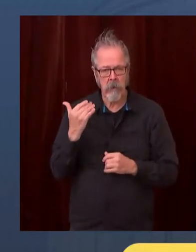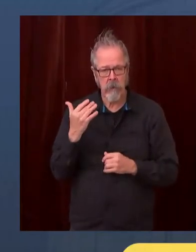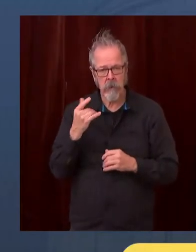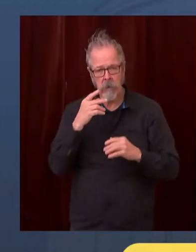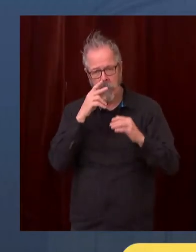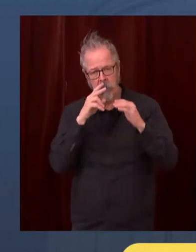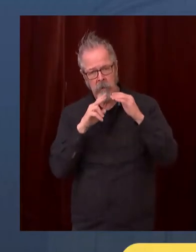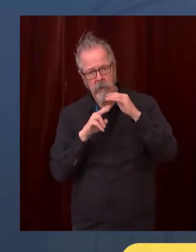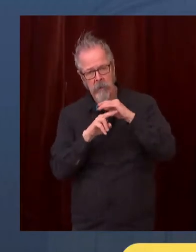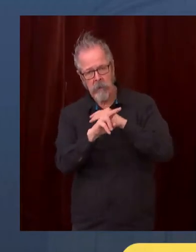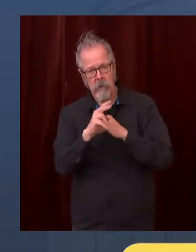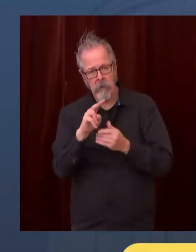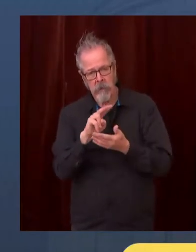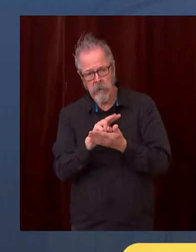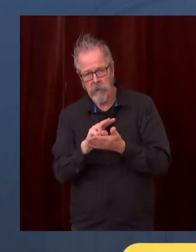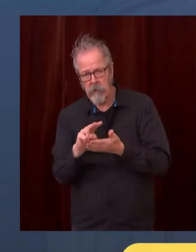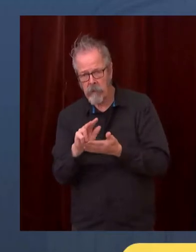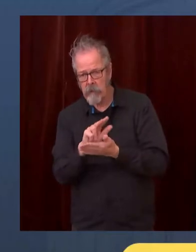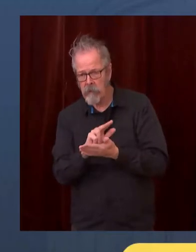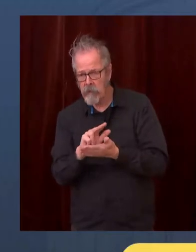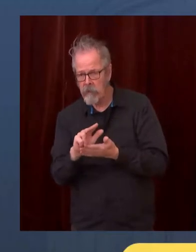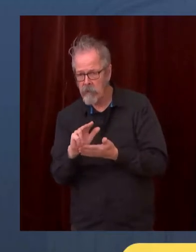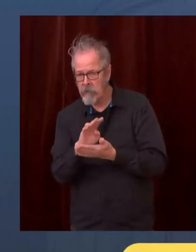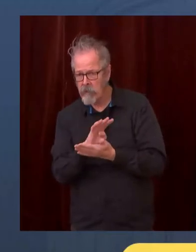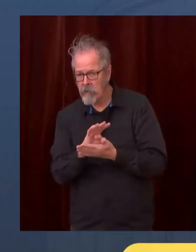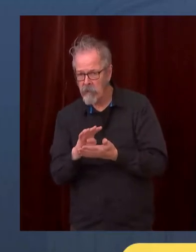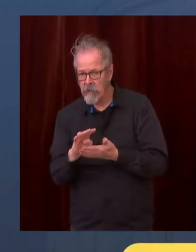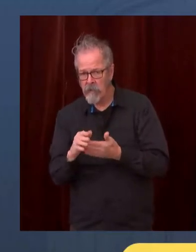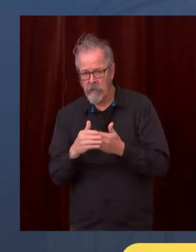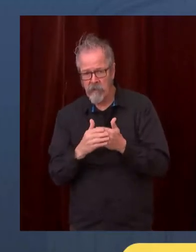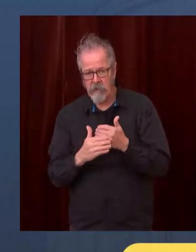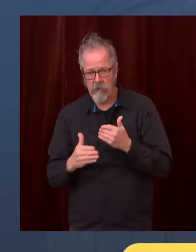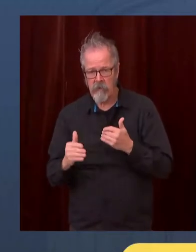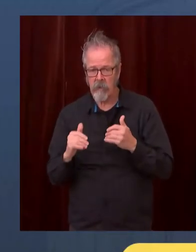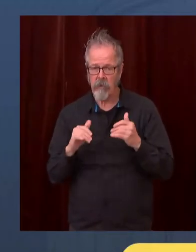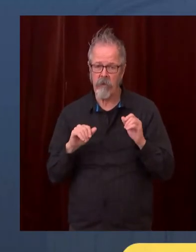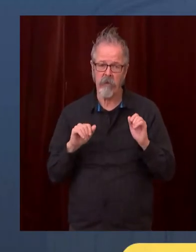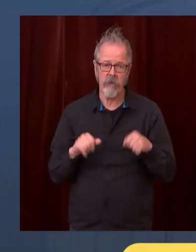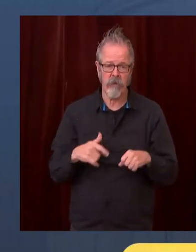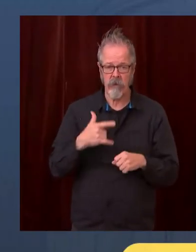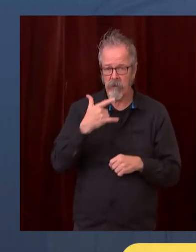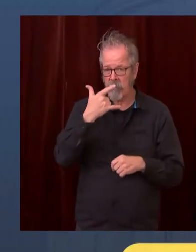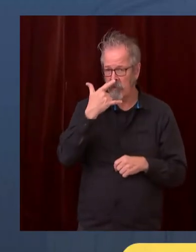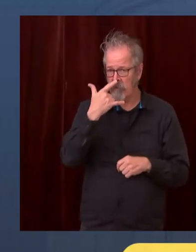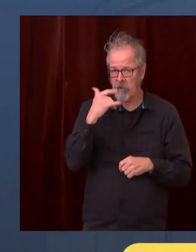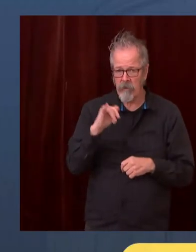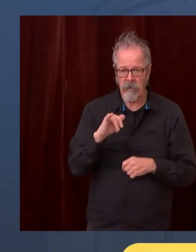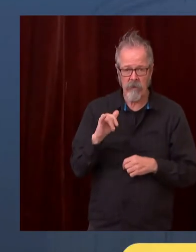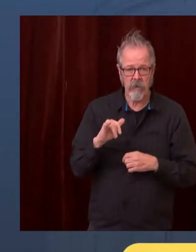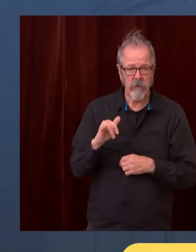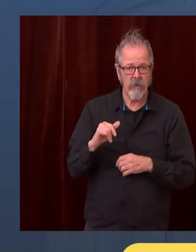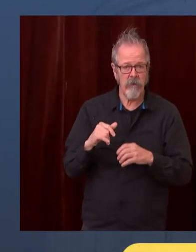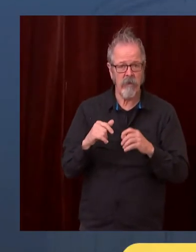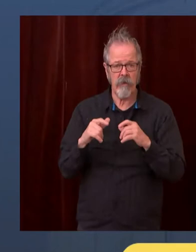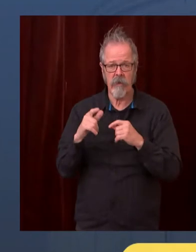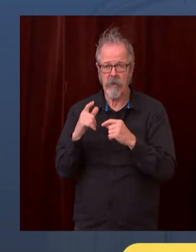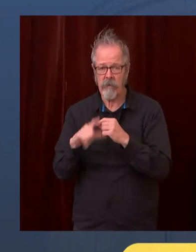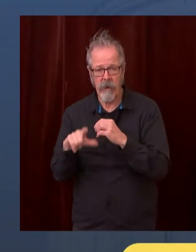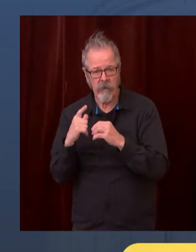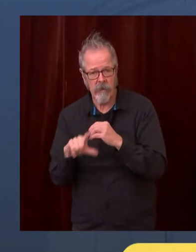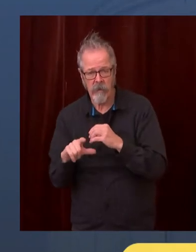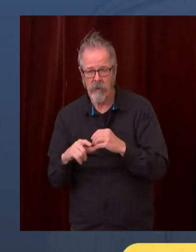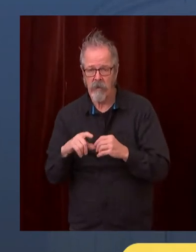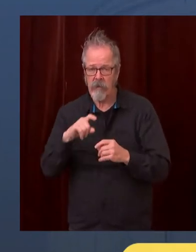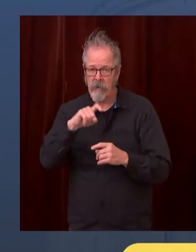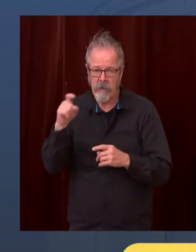the places like El Paso, Texas, like Wisconsin, that are facing enormous emergencies of not being able to serve